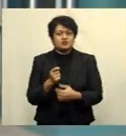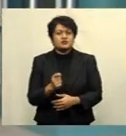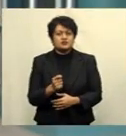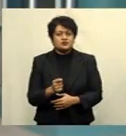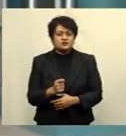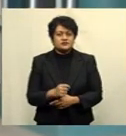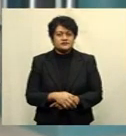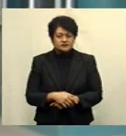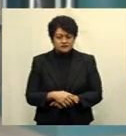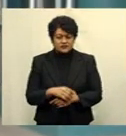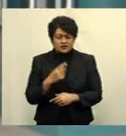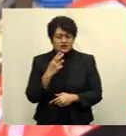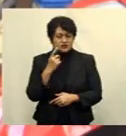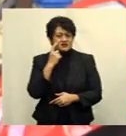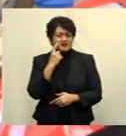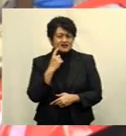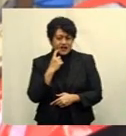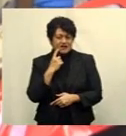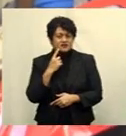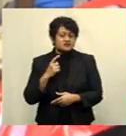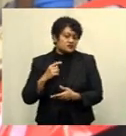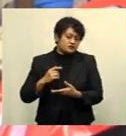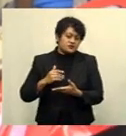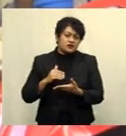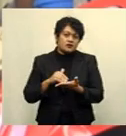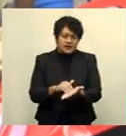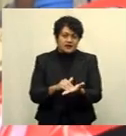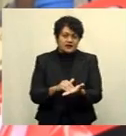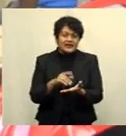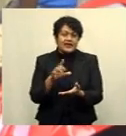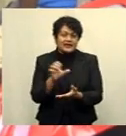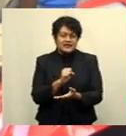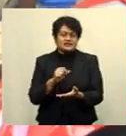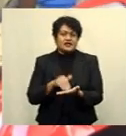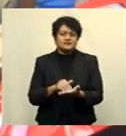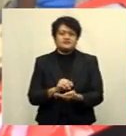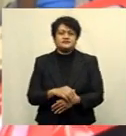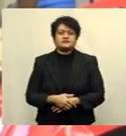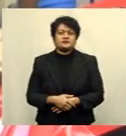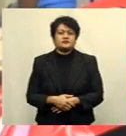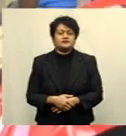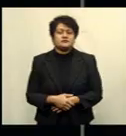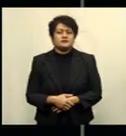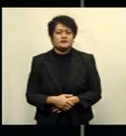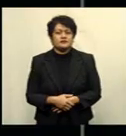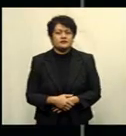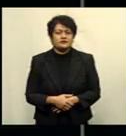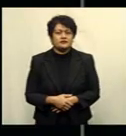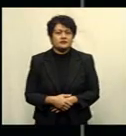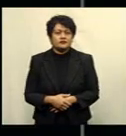Fijians to reach out and get assistance if need be. Kelly Badala, FBC News.